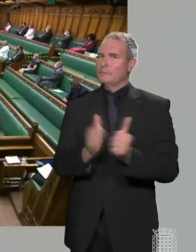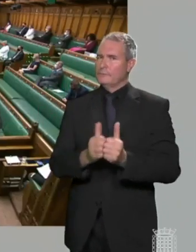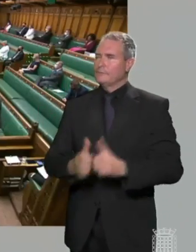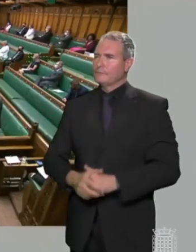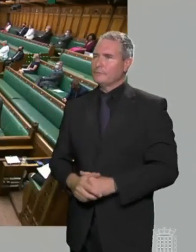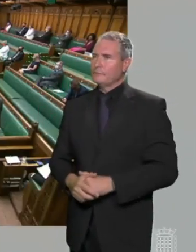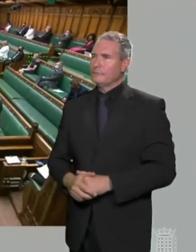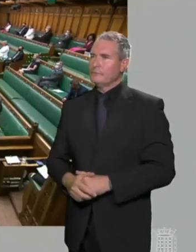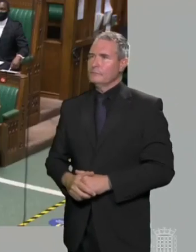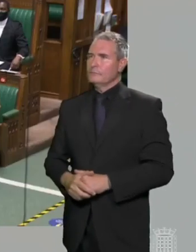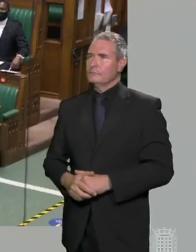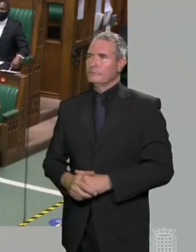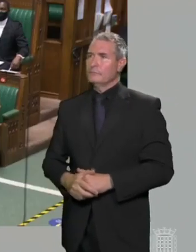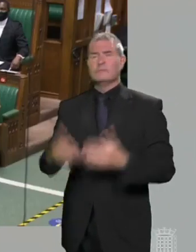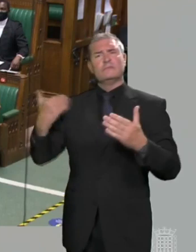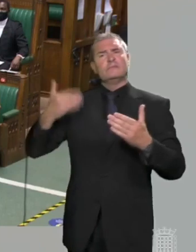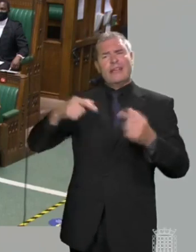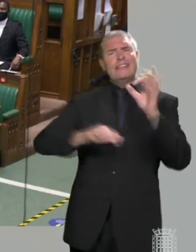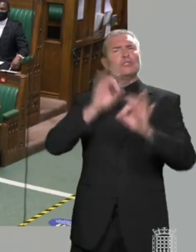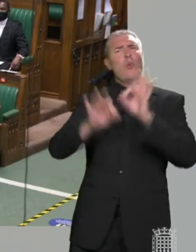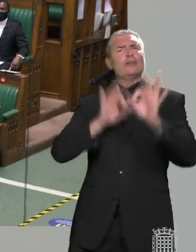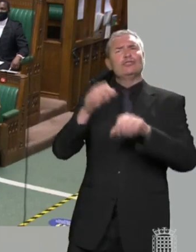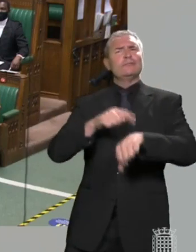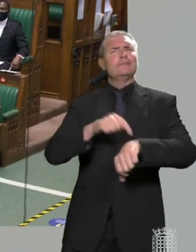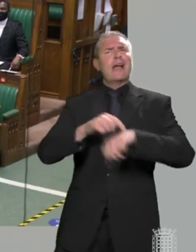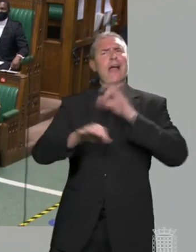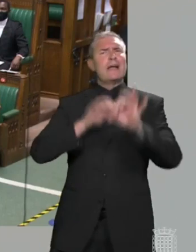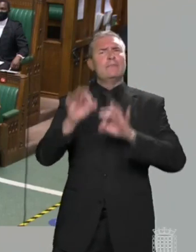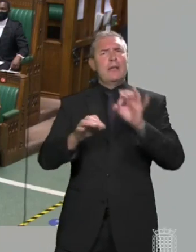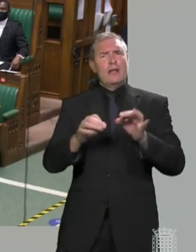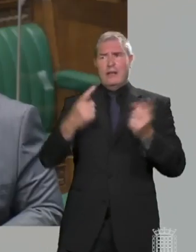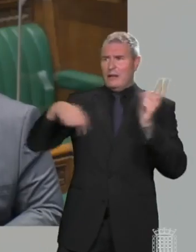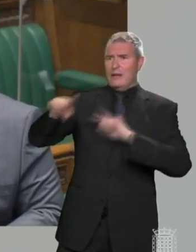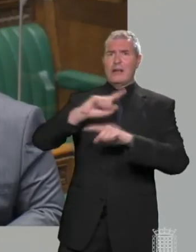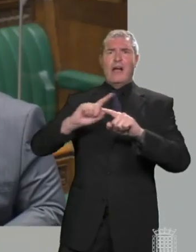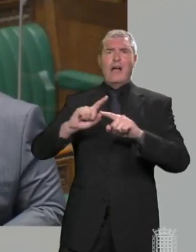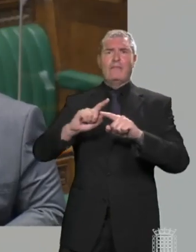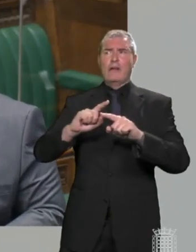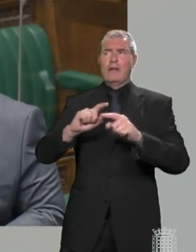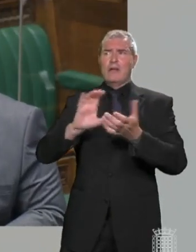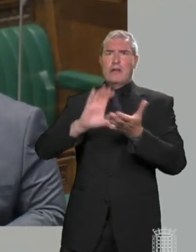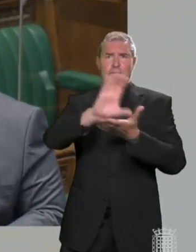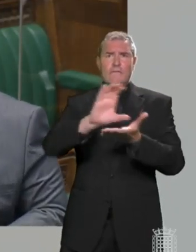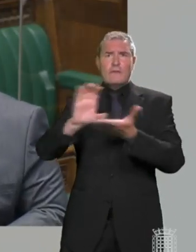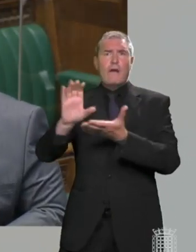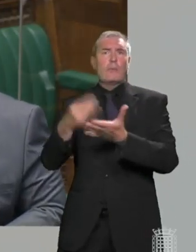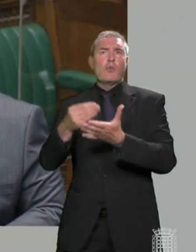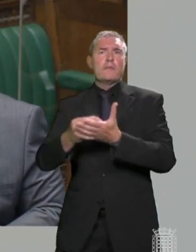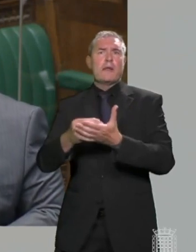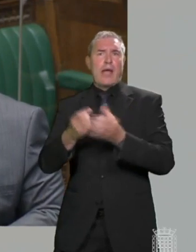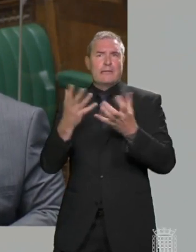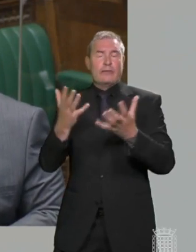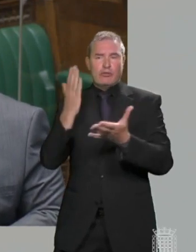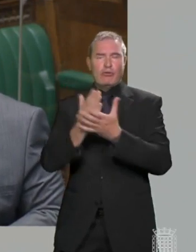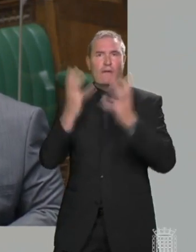Mr Speaker, over the course of this question session, the Prime Minister has been presented with the views of stakeholder after stakeholder expressing